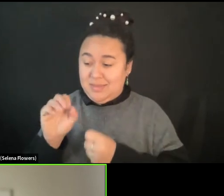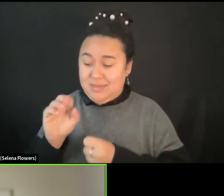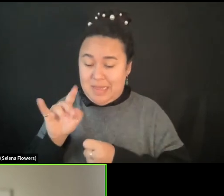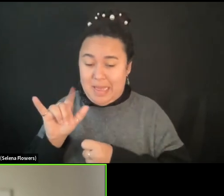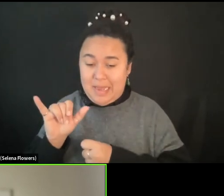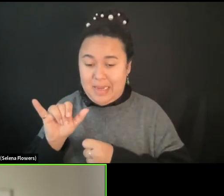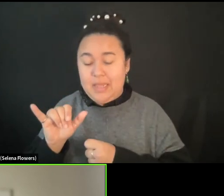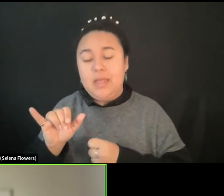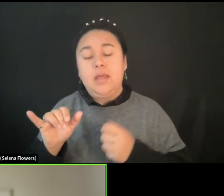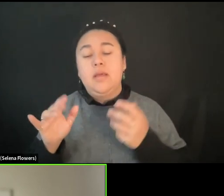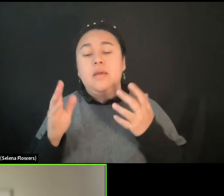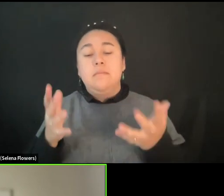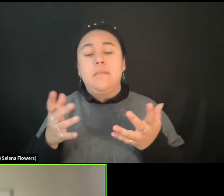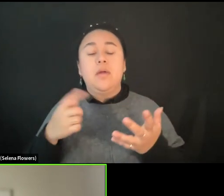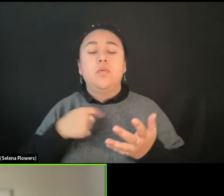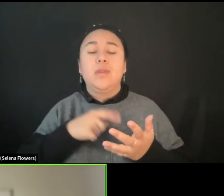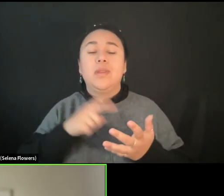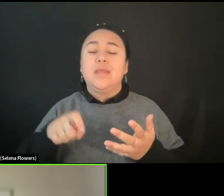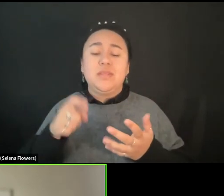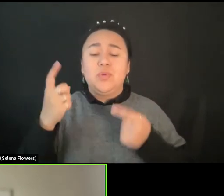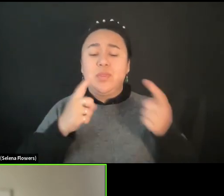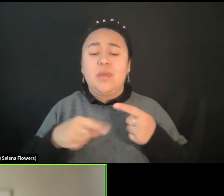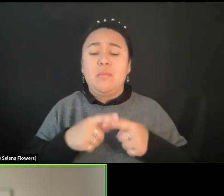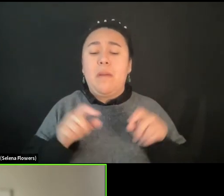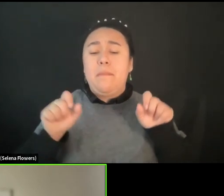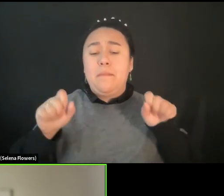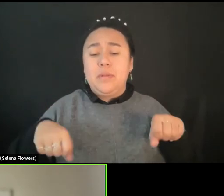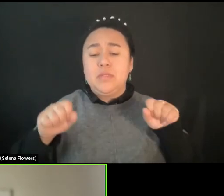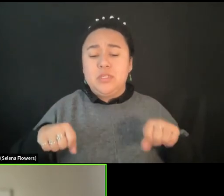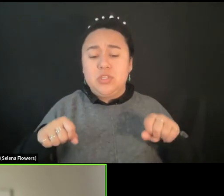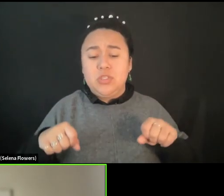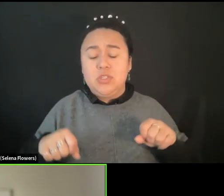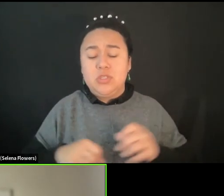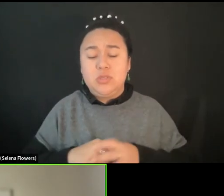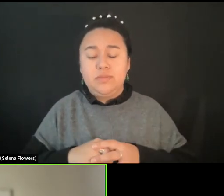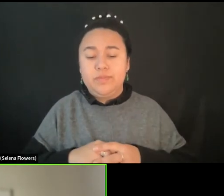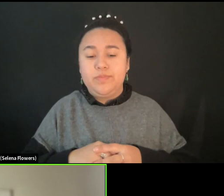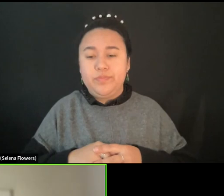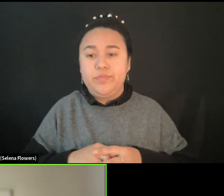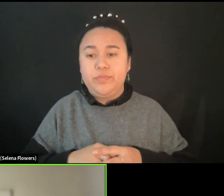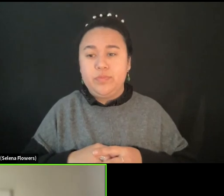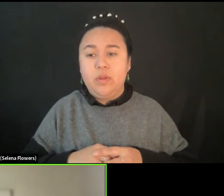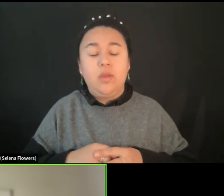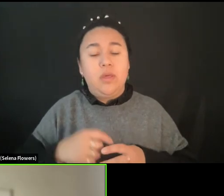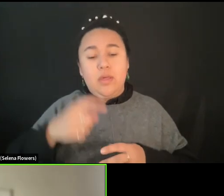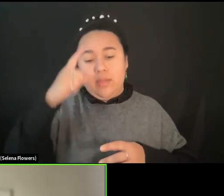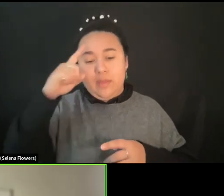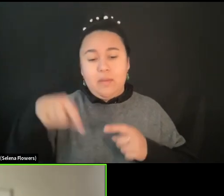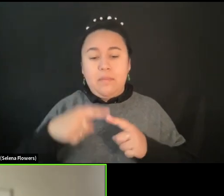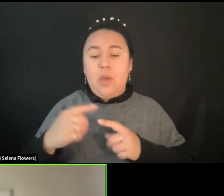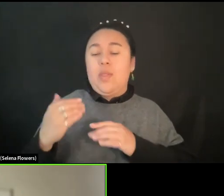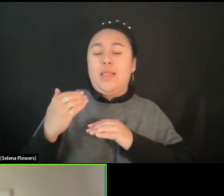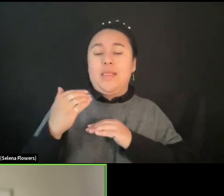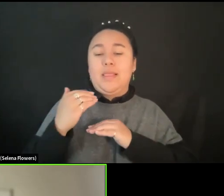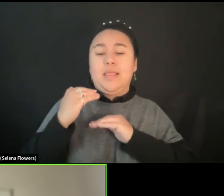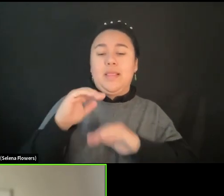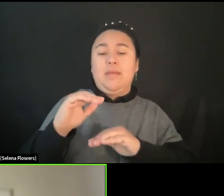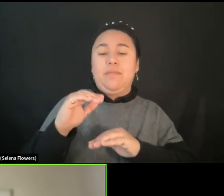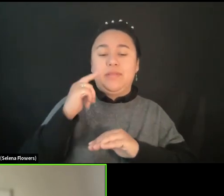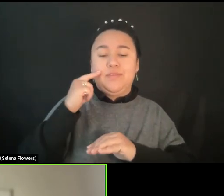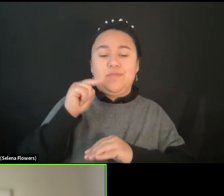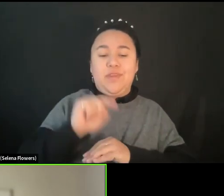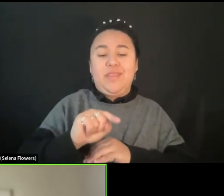should think about the potentials. We should think about the limits of that act.